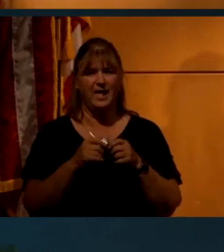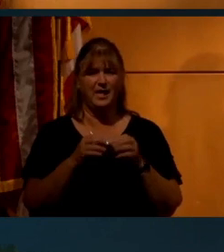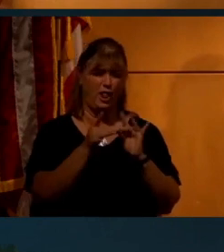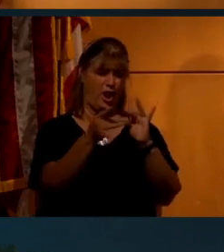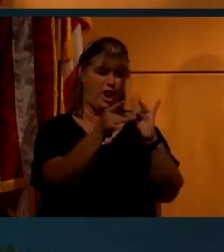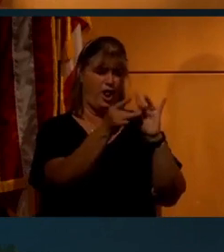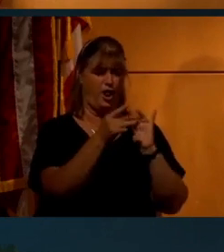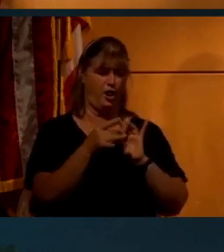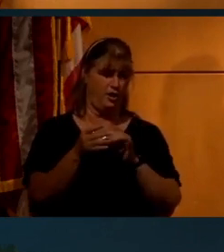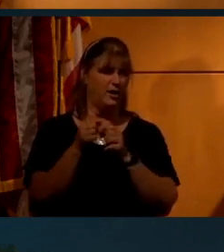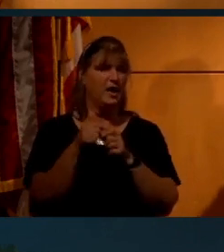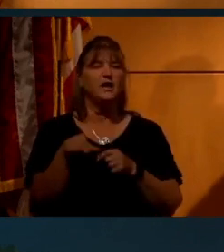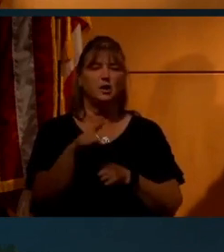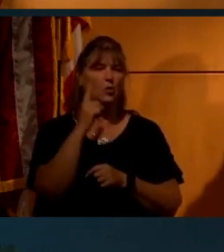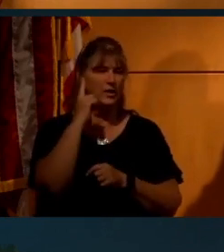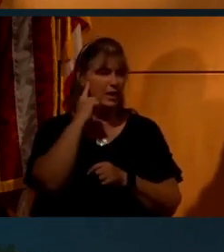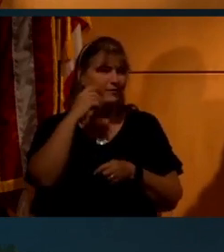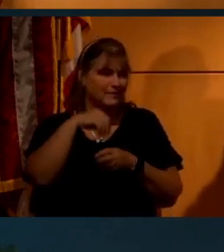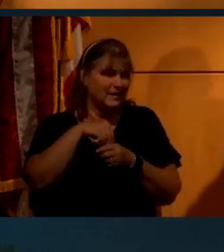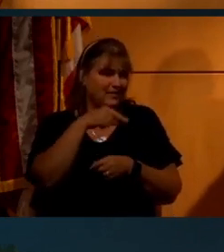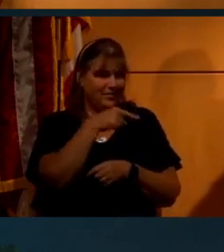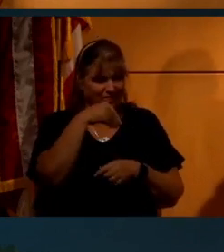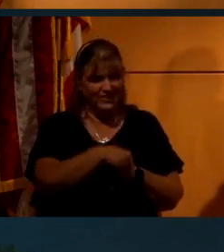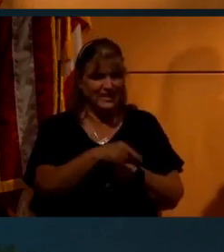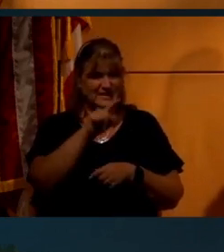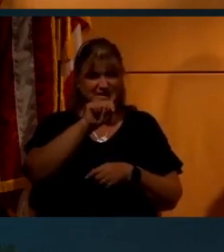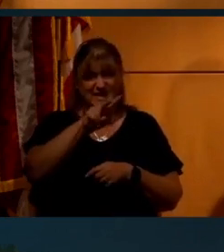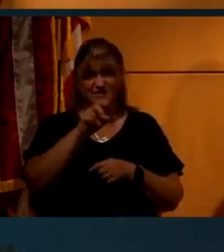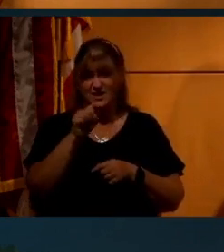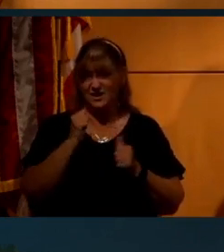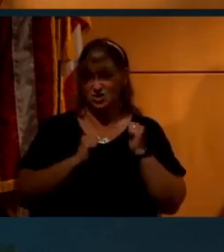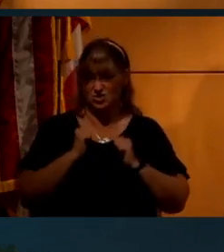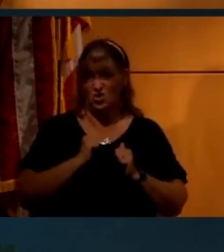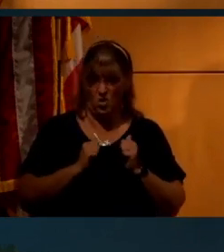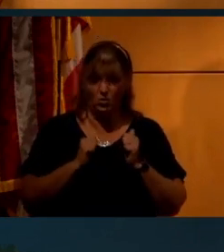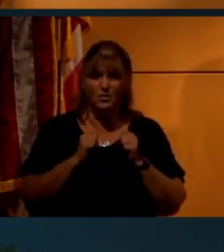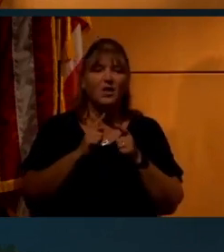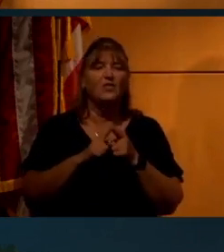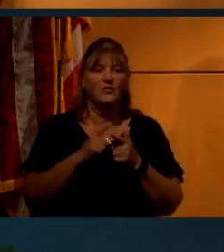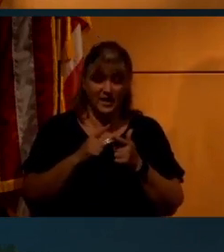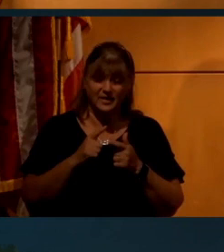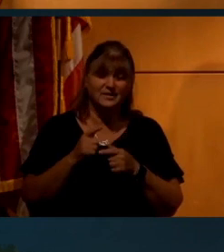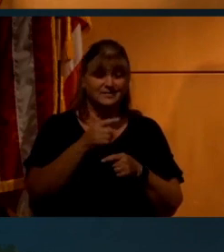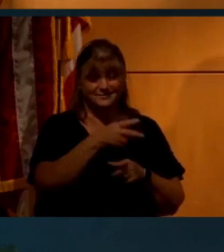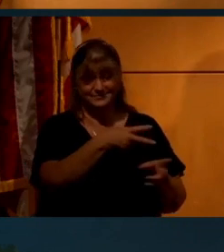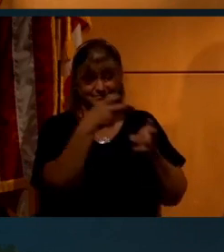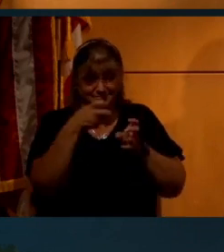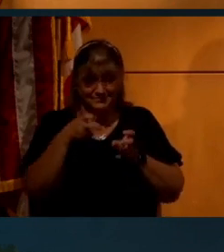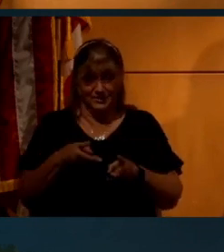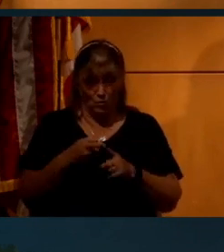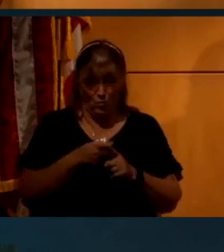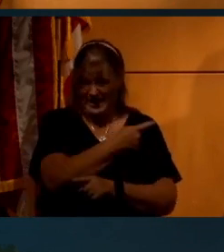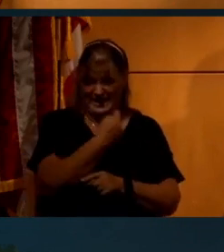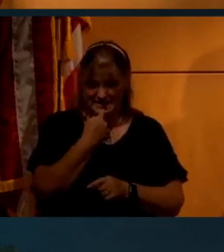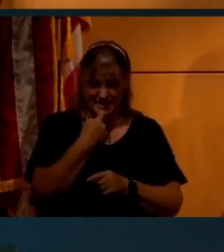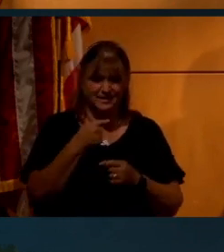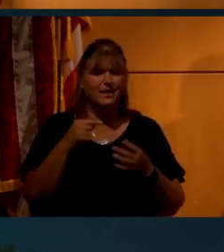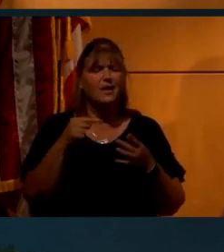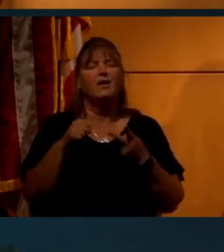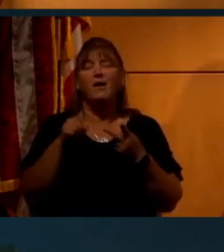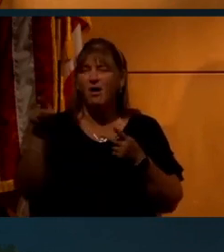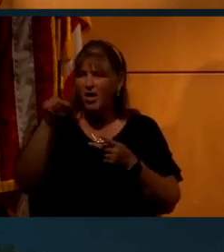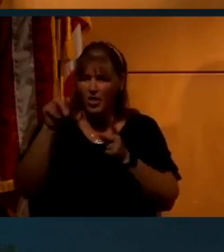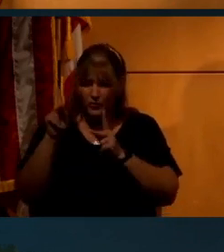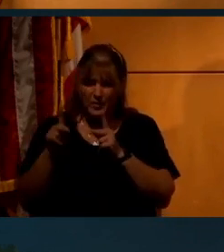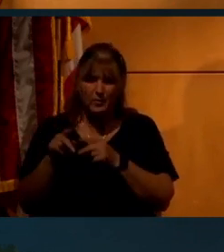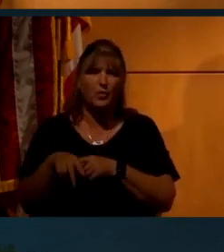the arguments that you're going to hear about in this TV show that basically based on a lot of the stuff that he said. But there were some other folks,